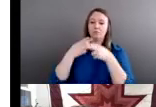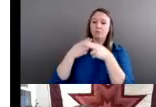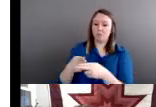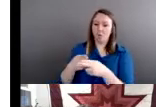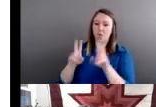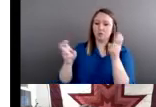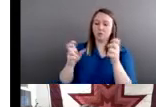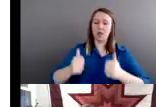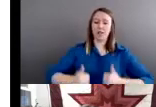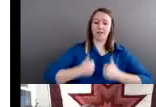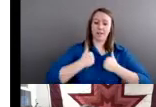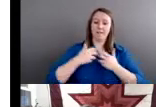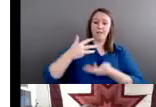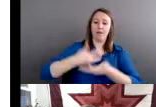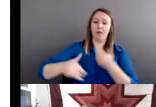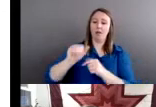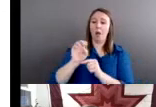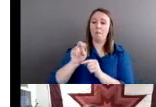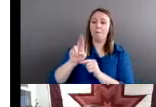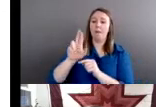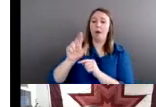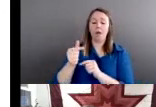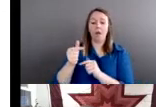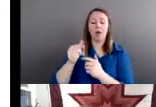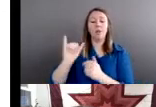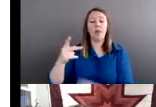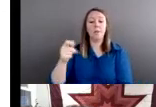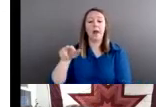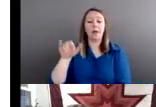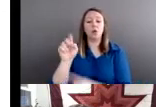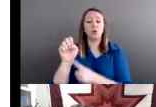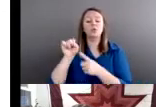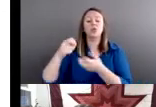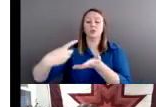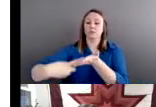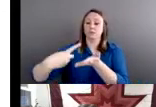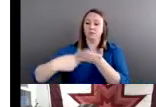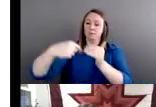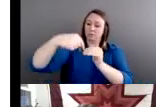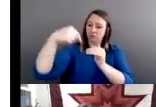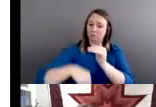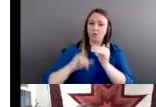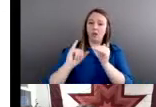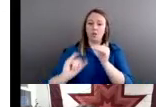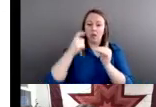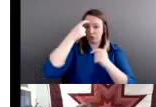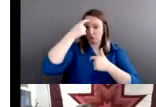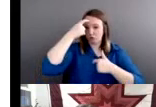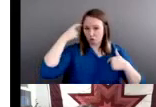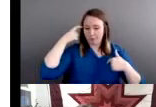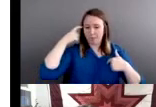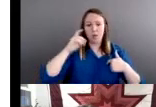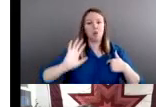So in this book, she goes through a lot of the trauma that her people have experienced. But